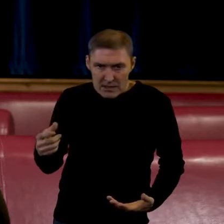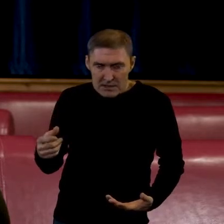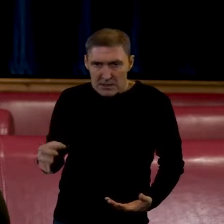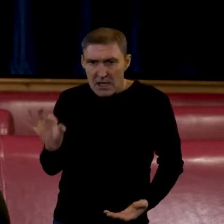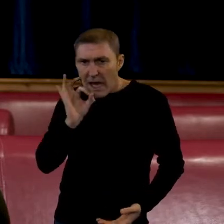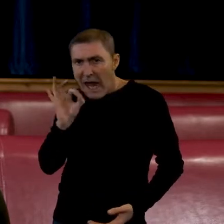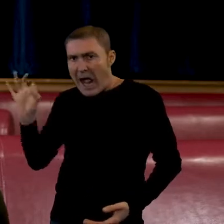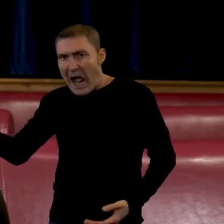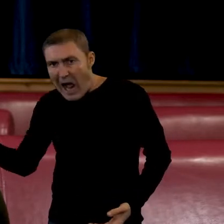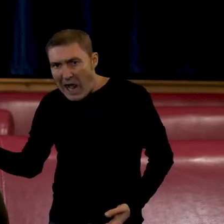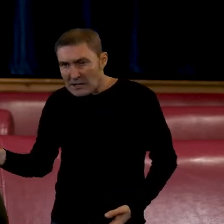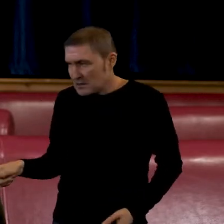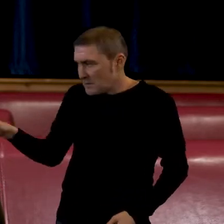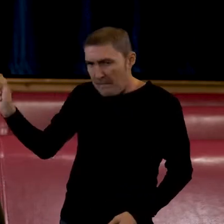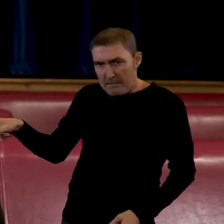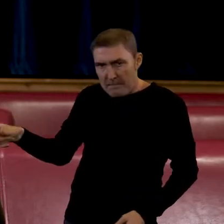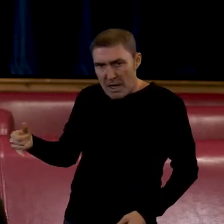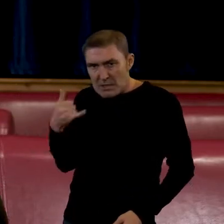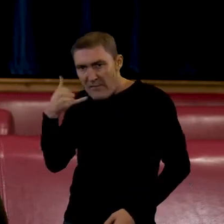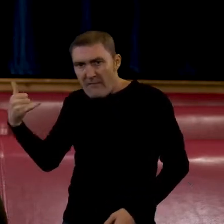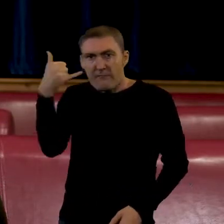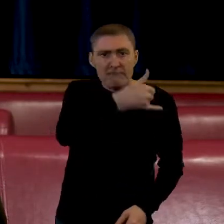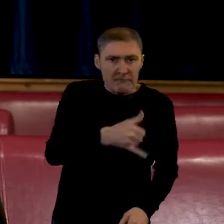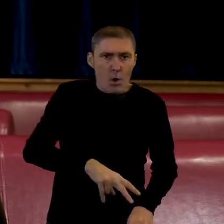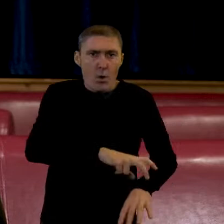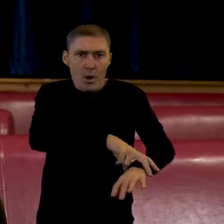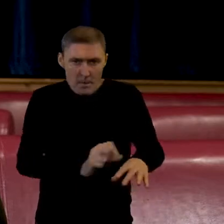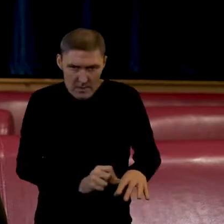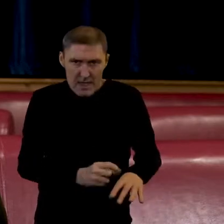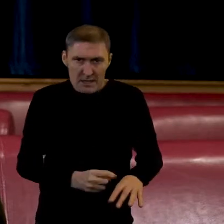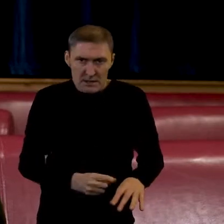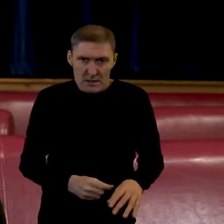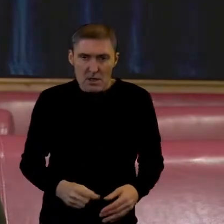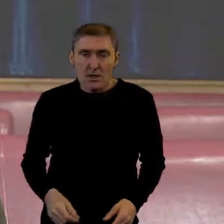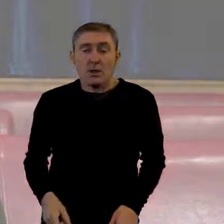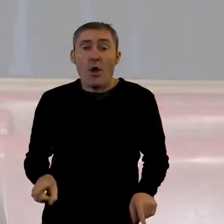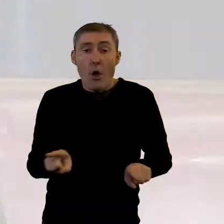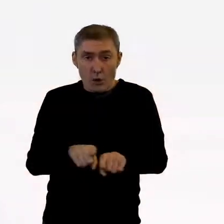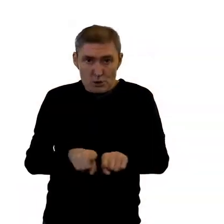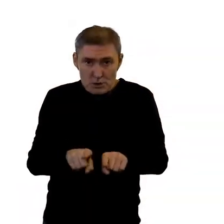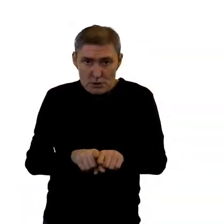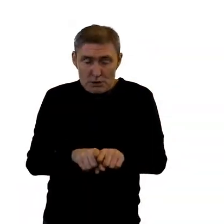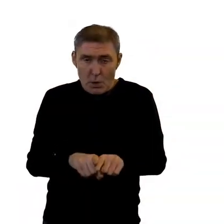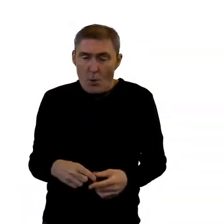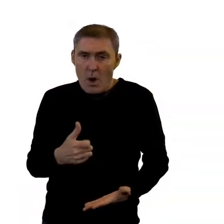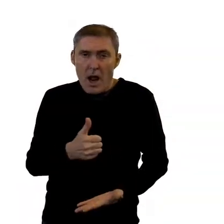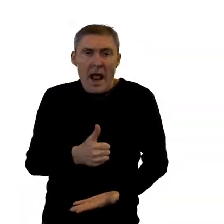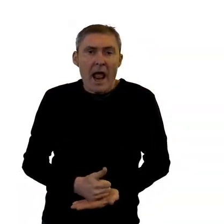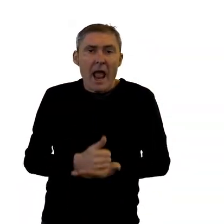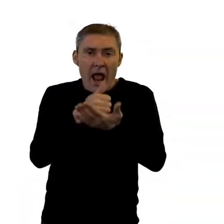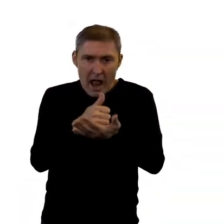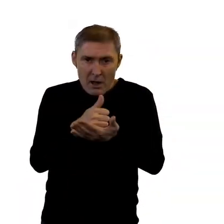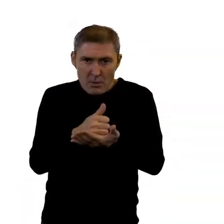that not all a society is like that. And there are people that will stand up and champion them. And